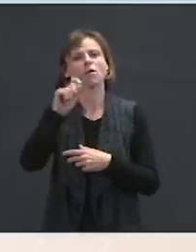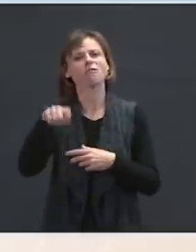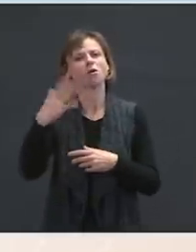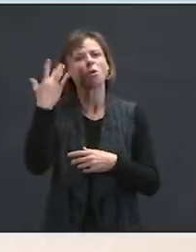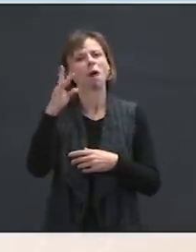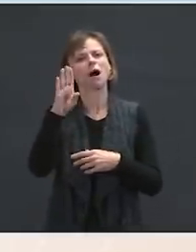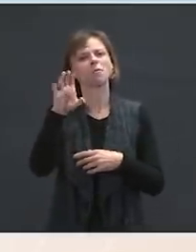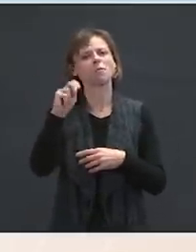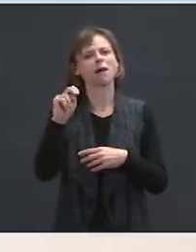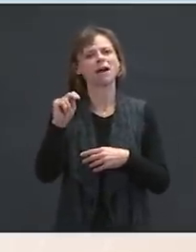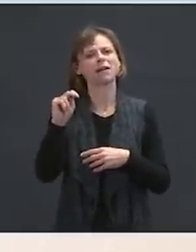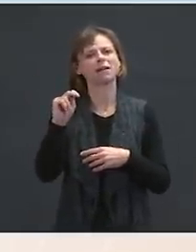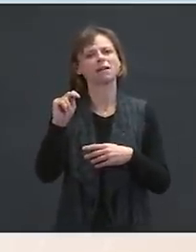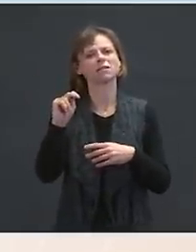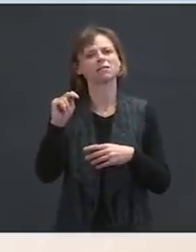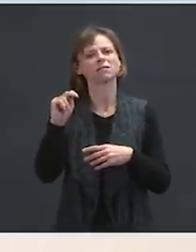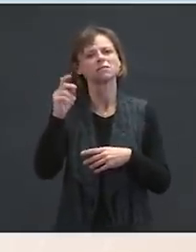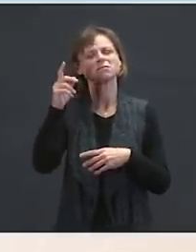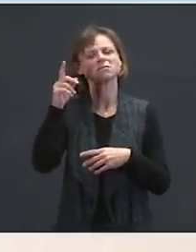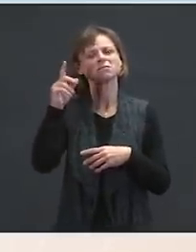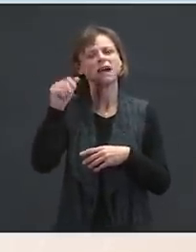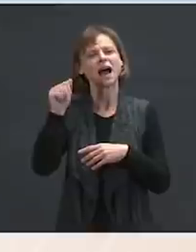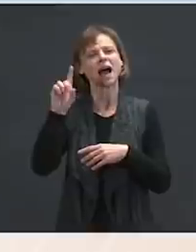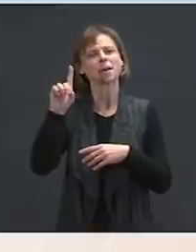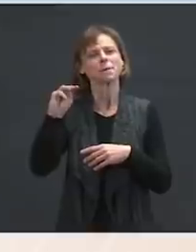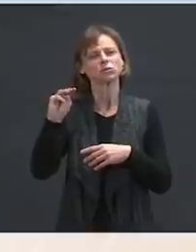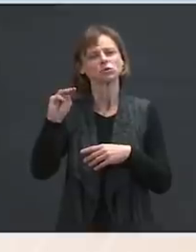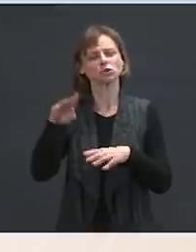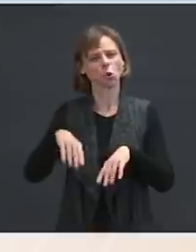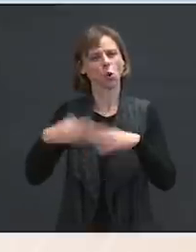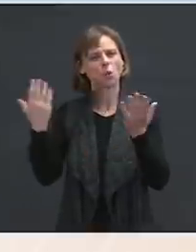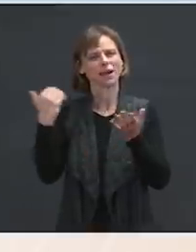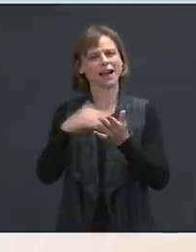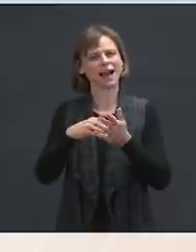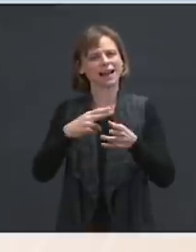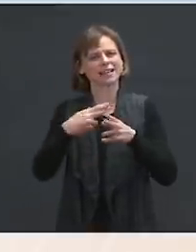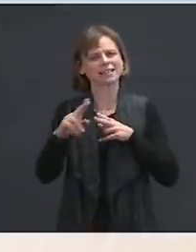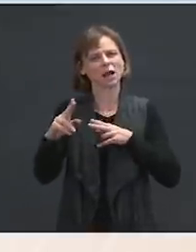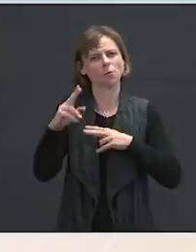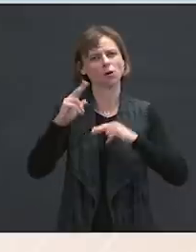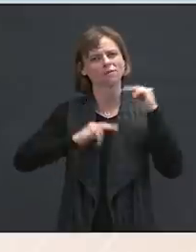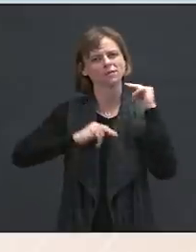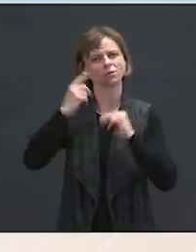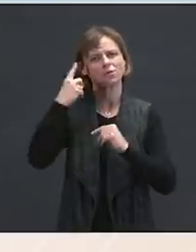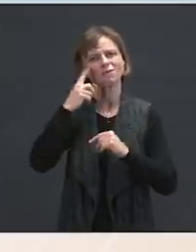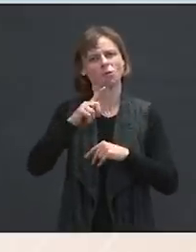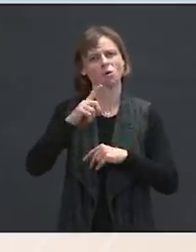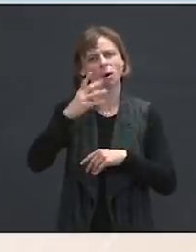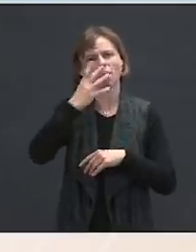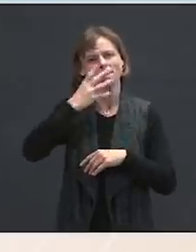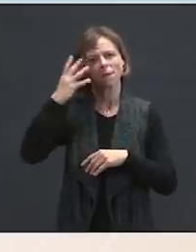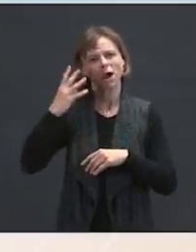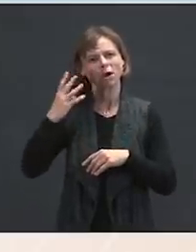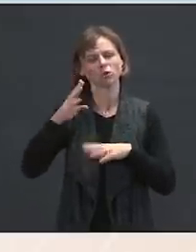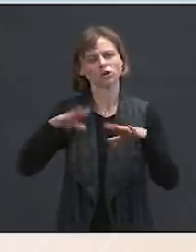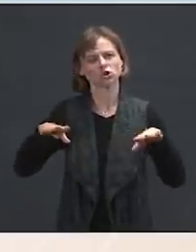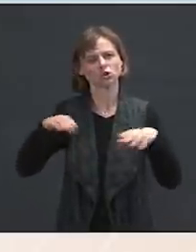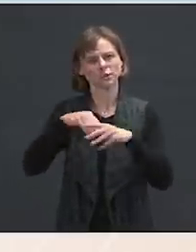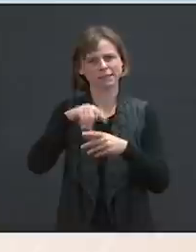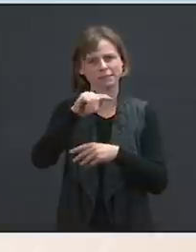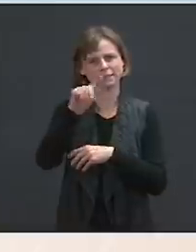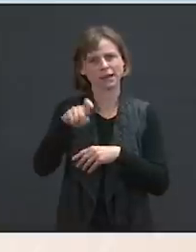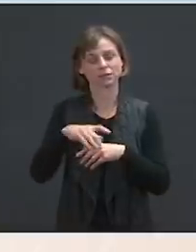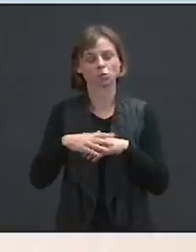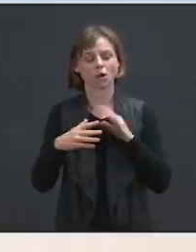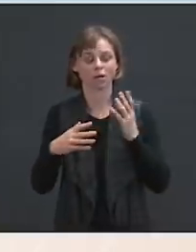reopening a temporary facility for migrant children in Texas? Ms. Well, first, the